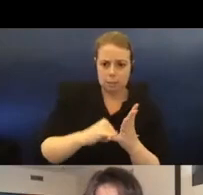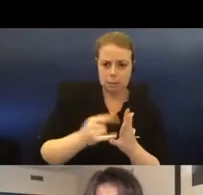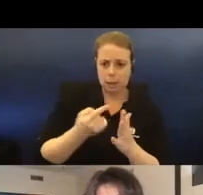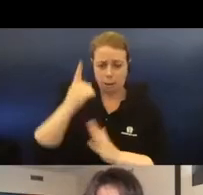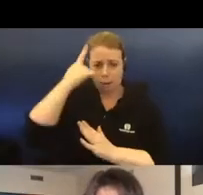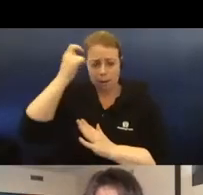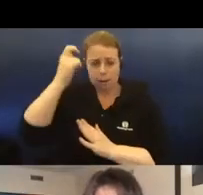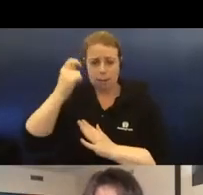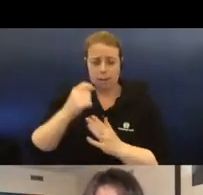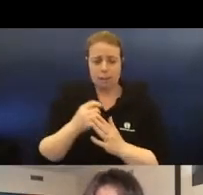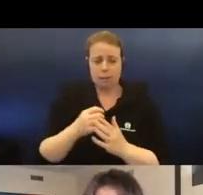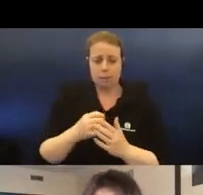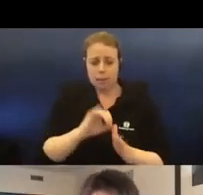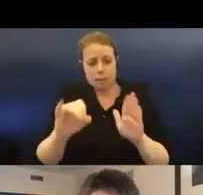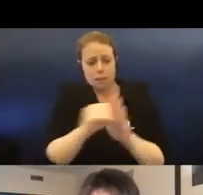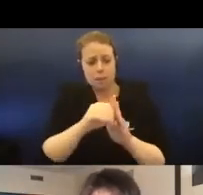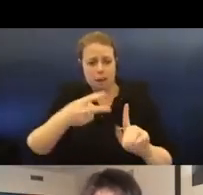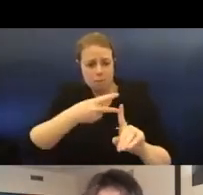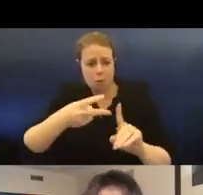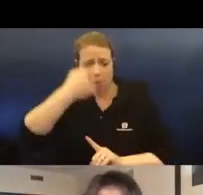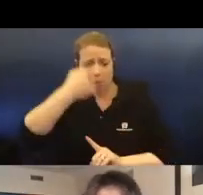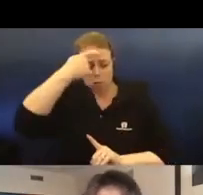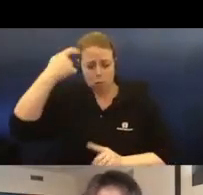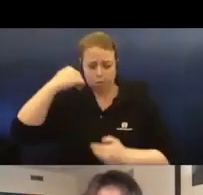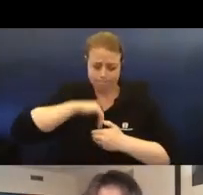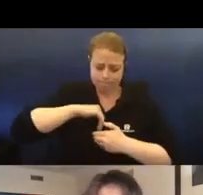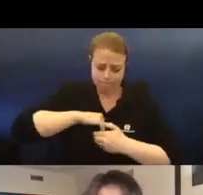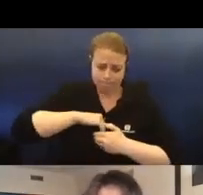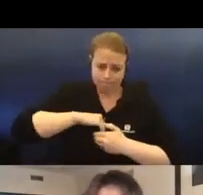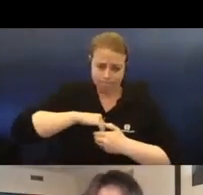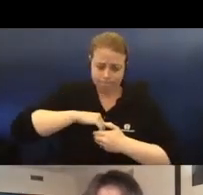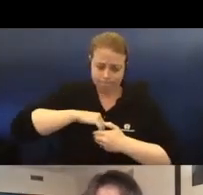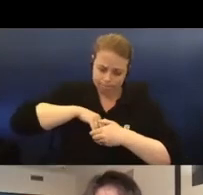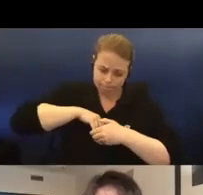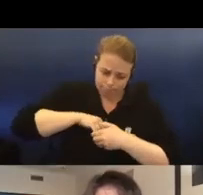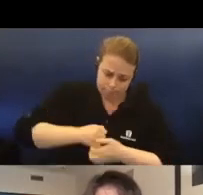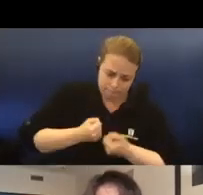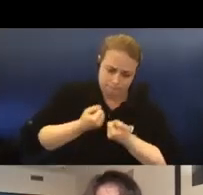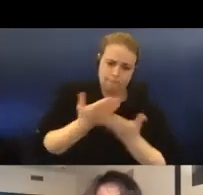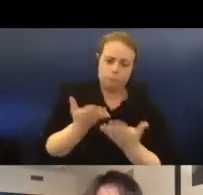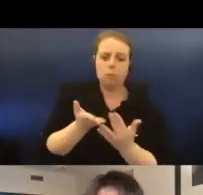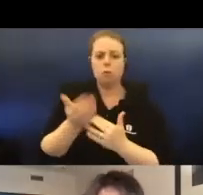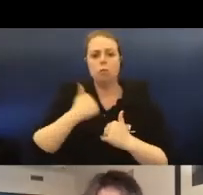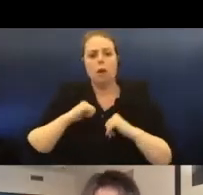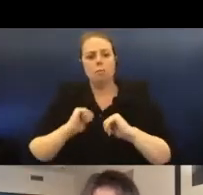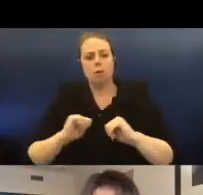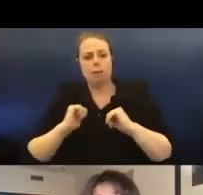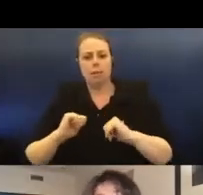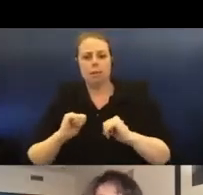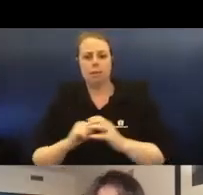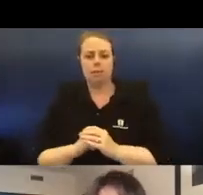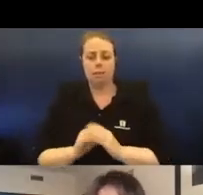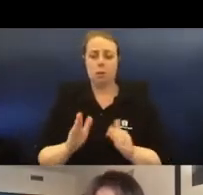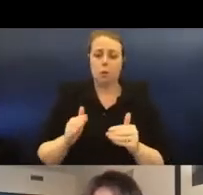trauma that I carry with me, and subvert through my practice in order to bring to this history a very contemporary